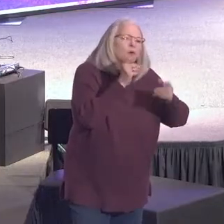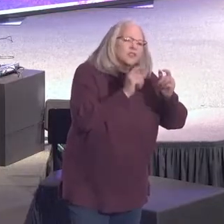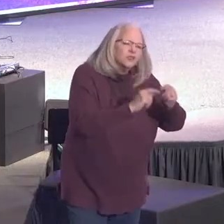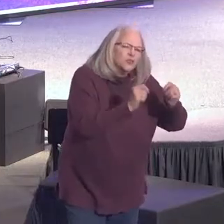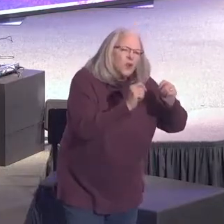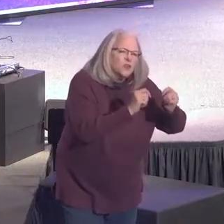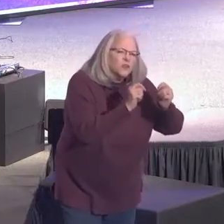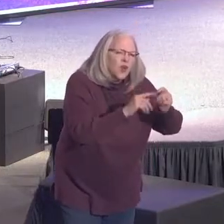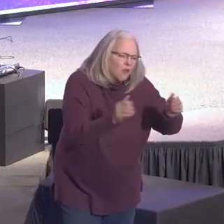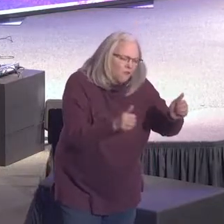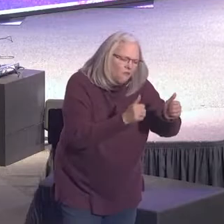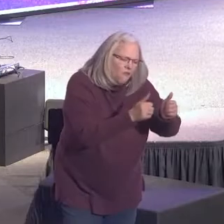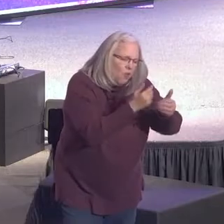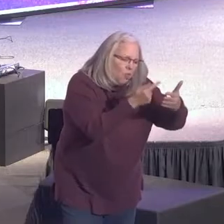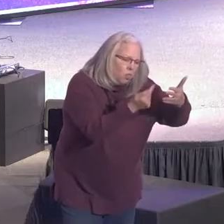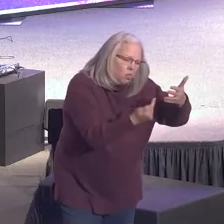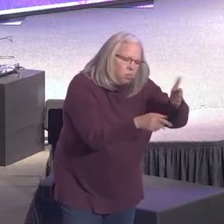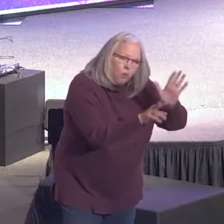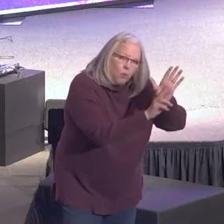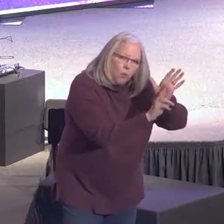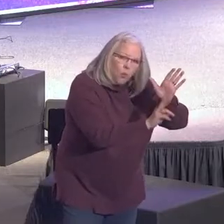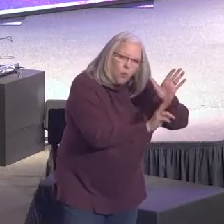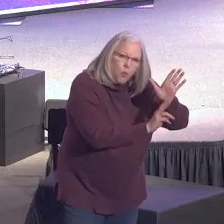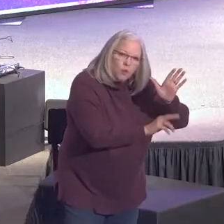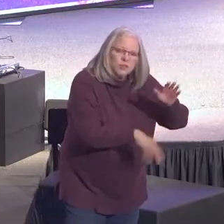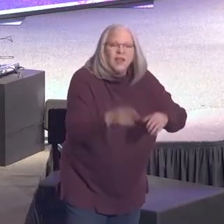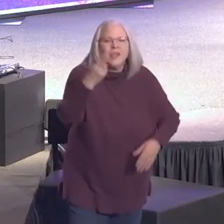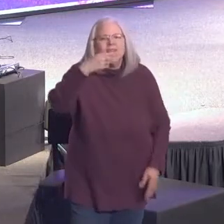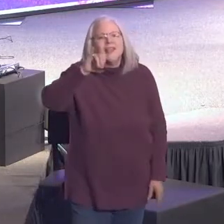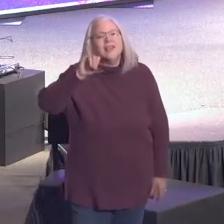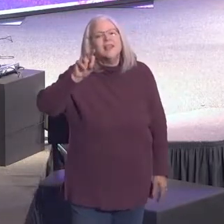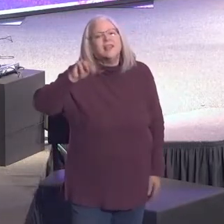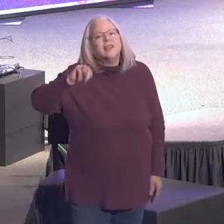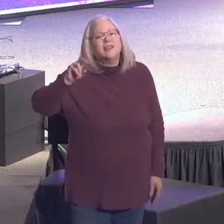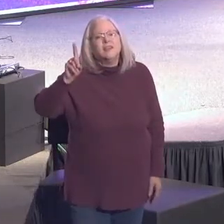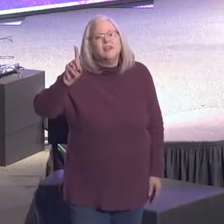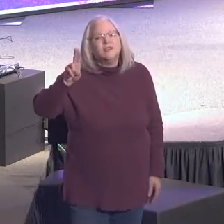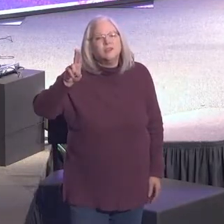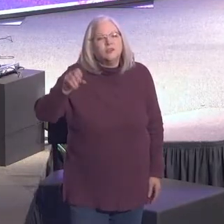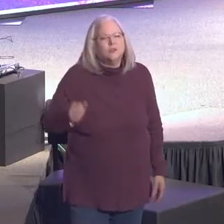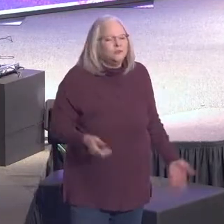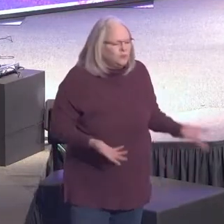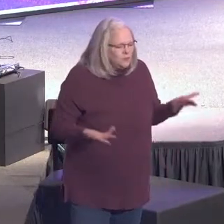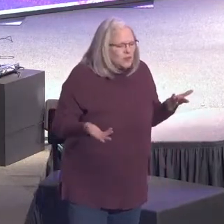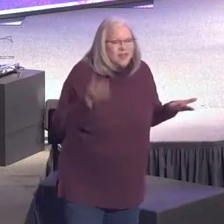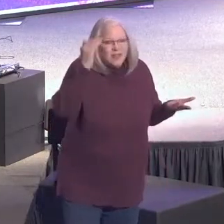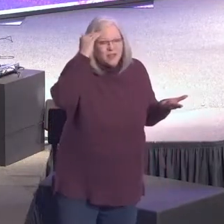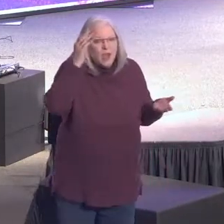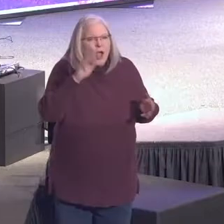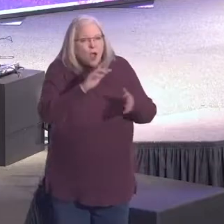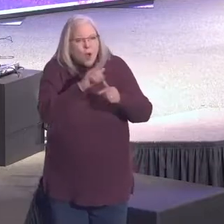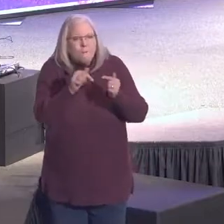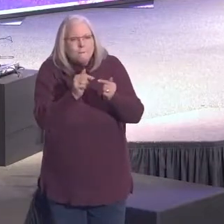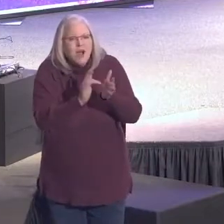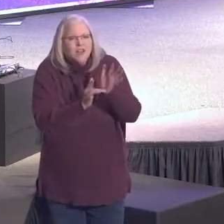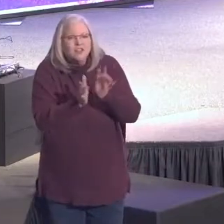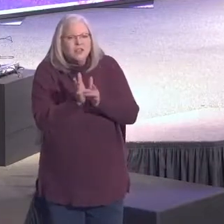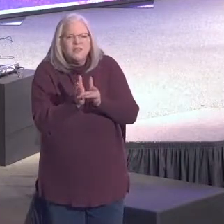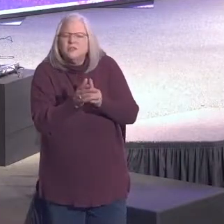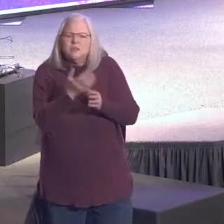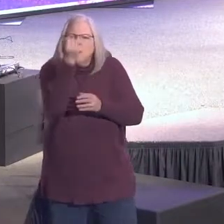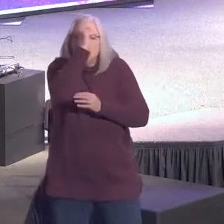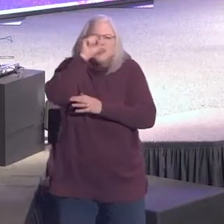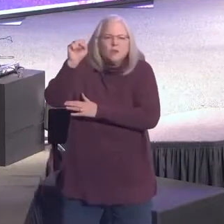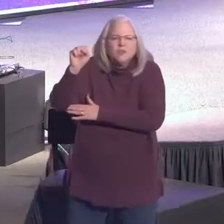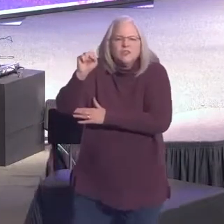trying to follow a list of rules. Hindu. You know, they recognize the historical Jesus but they reject the saving power of His